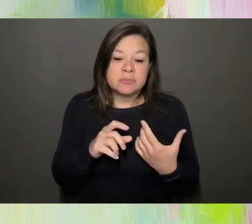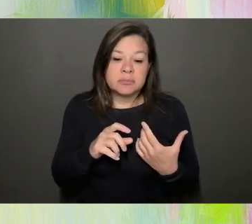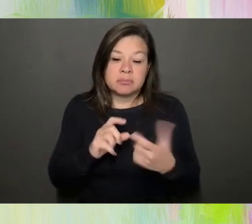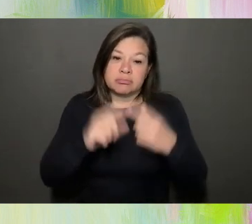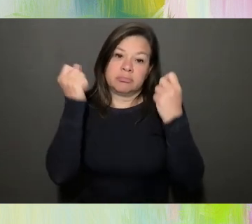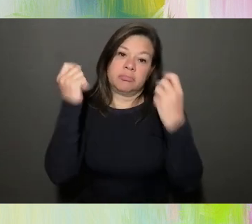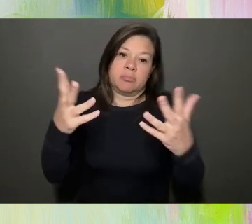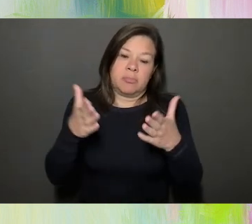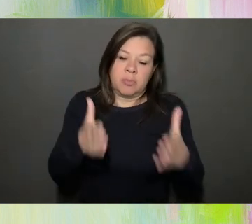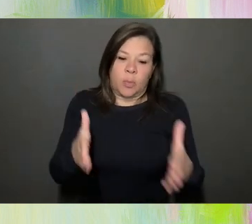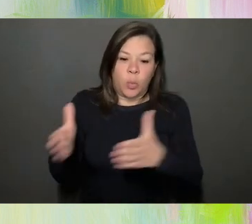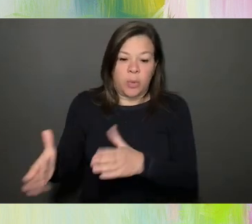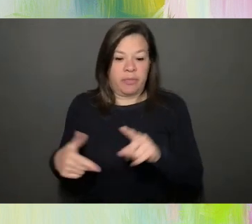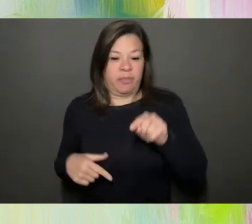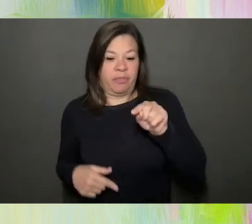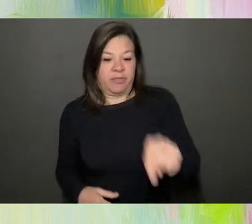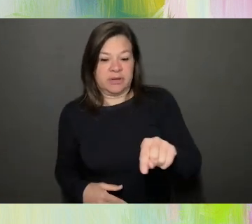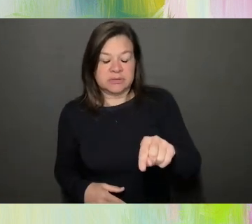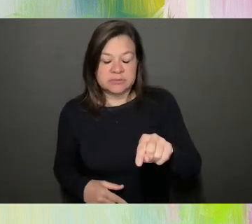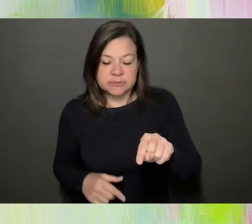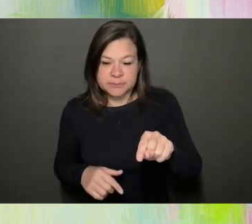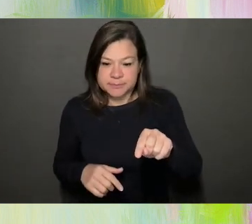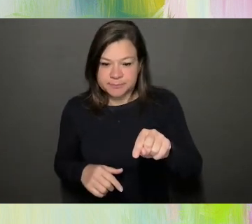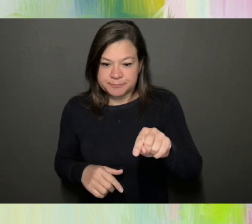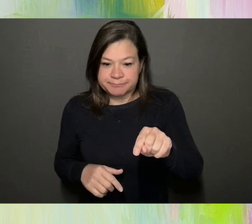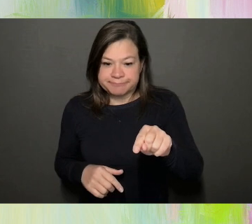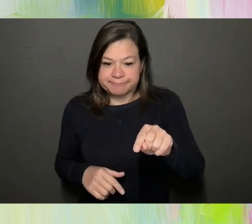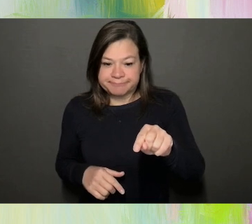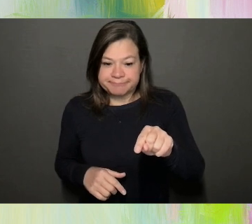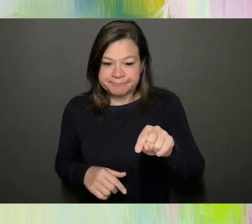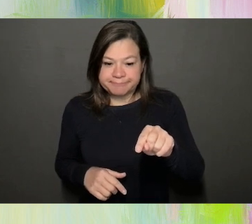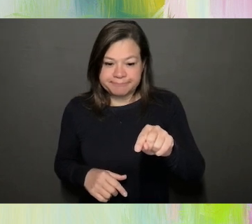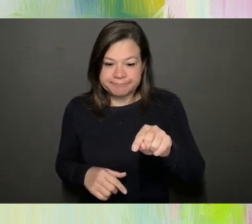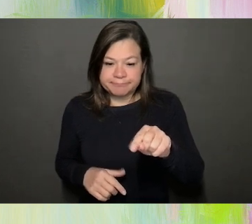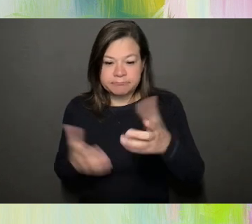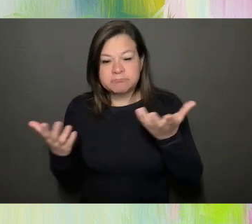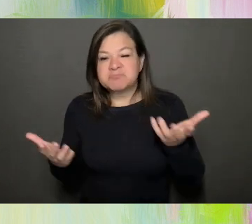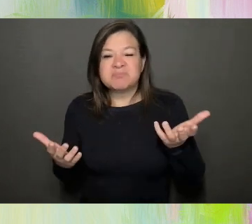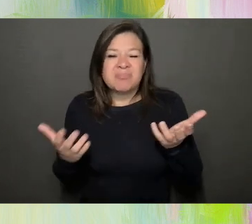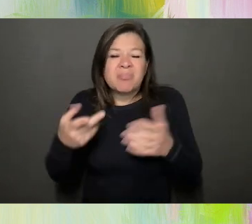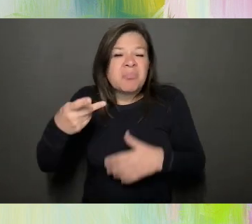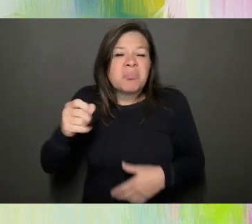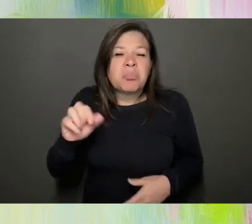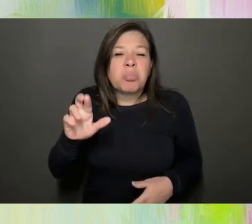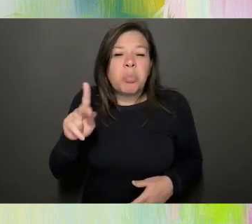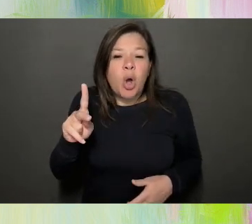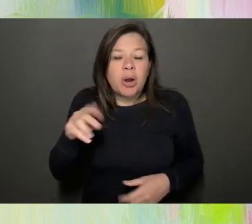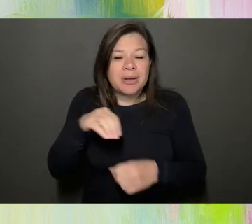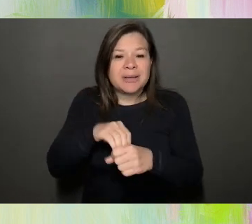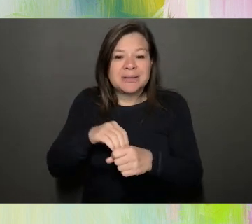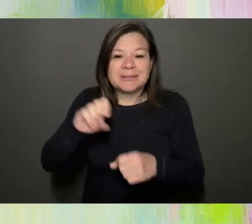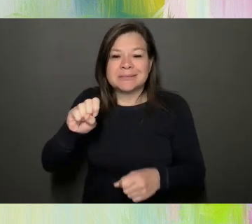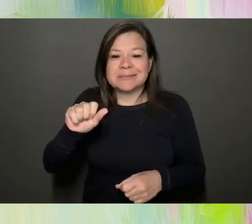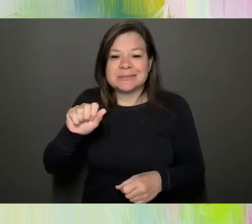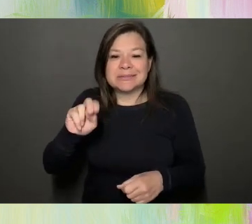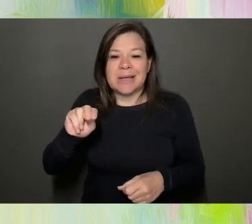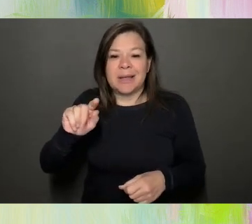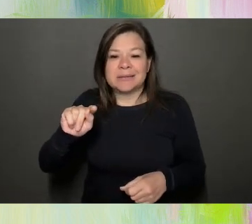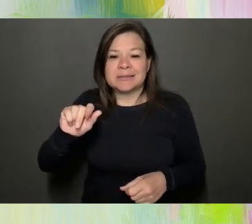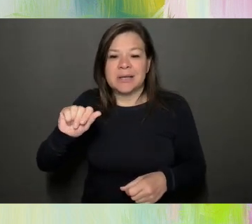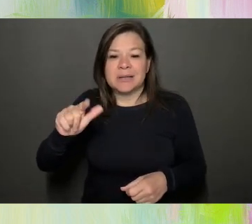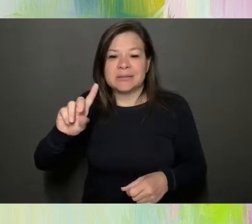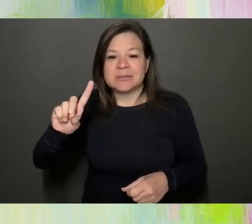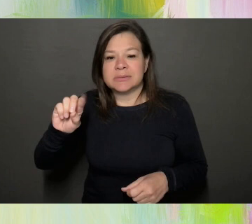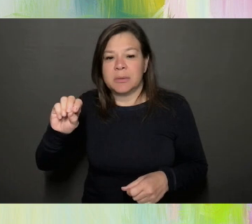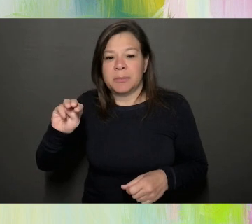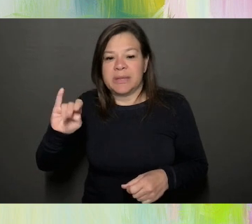This is a, uh, uh, like a park in Santo Domingo where a lot of the LGBT